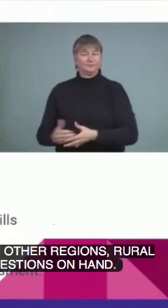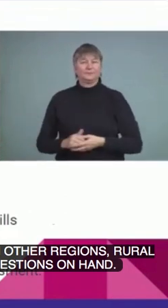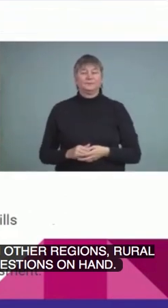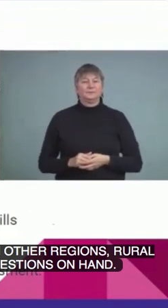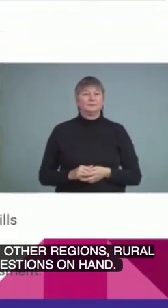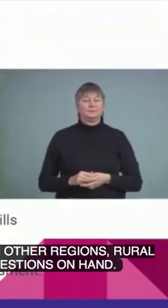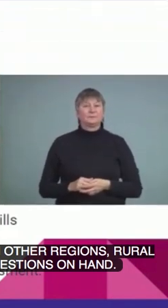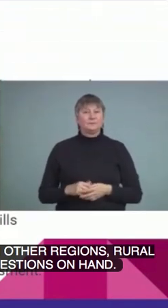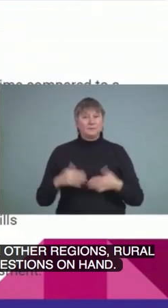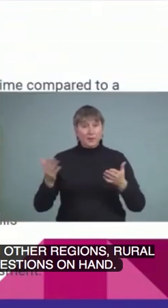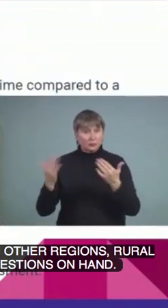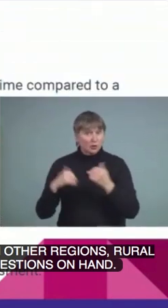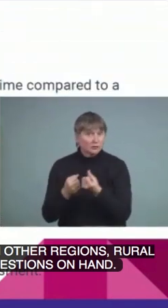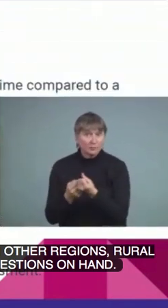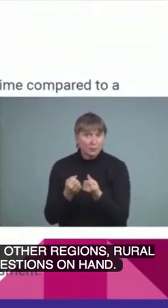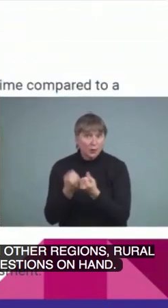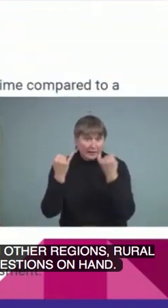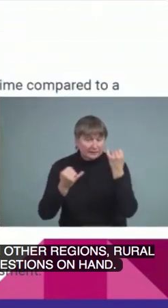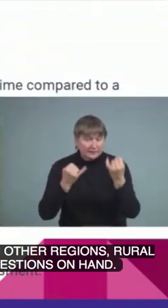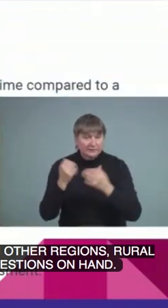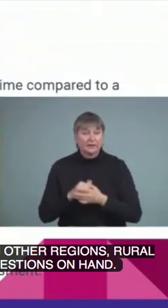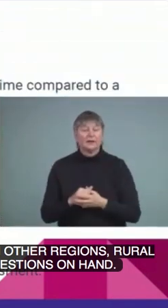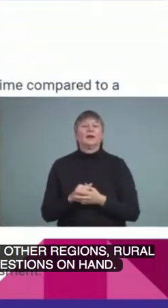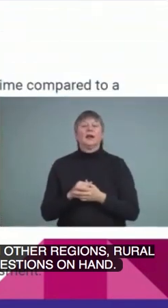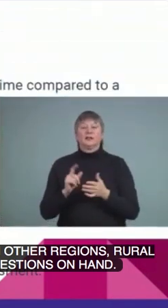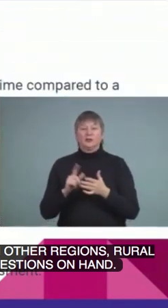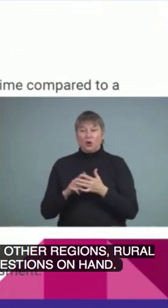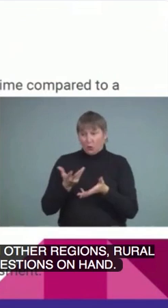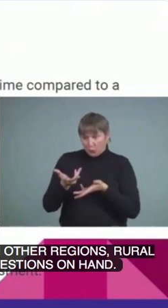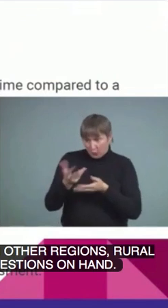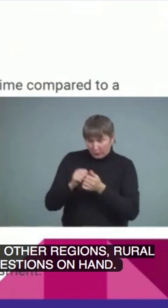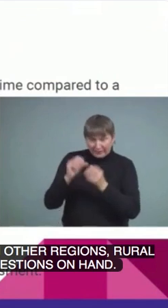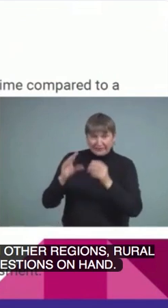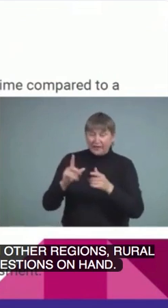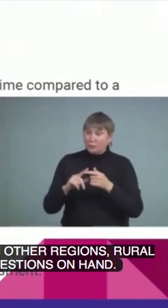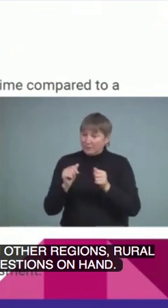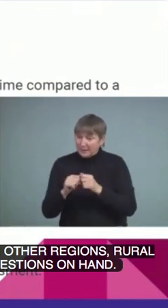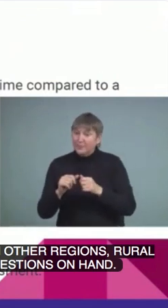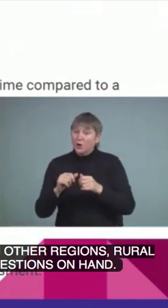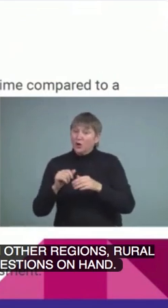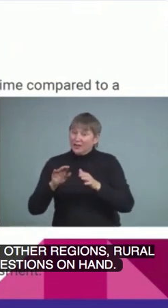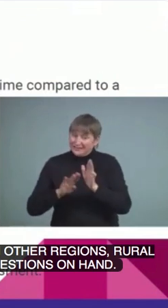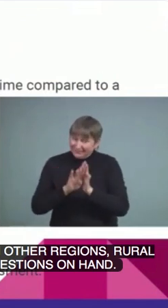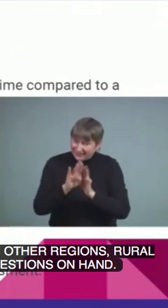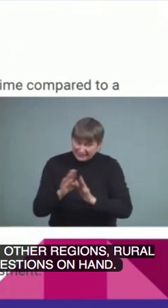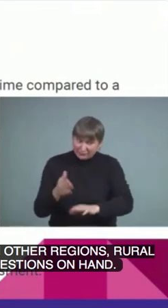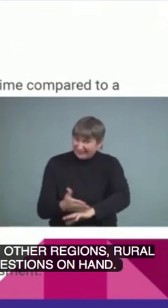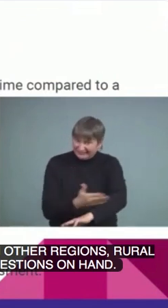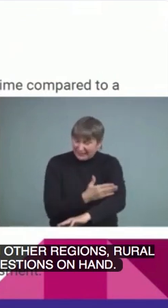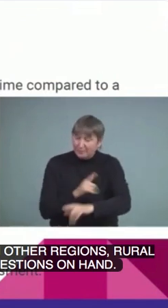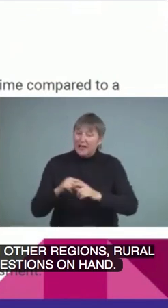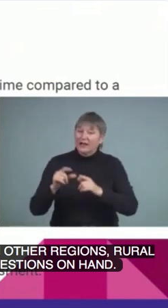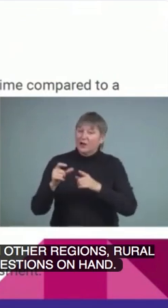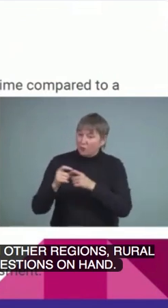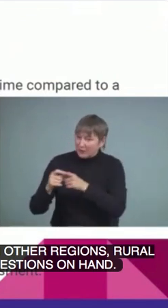We want to reassure that the teacher, that remember, developing this kind of vocabulary will take some time. And it's not